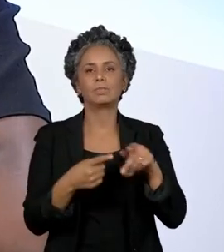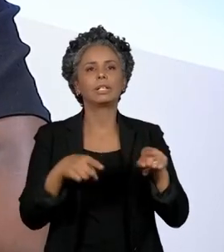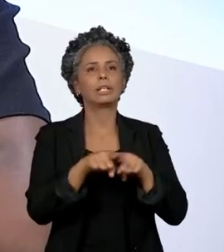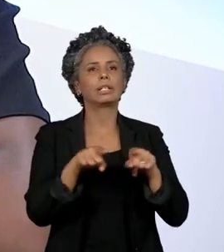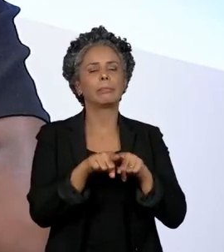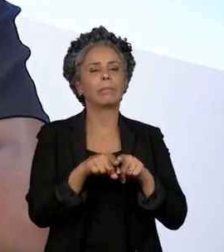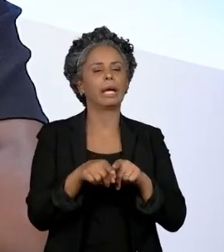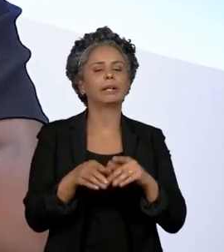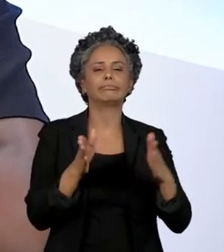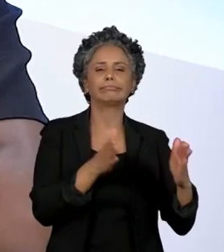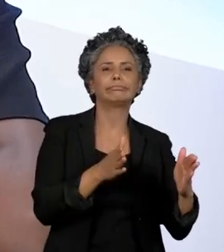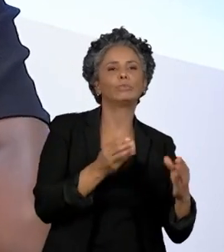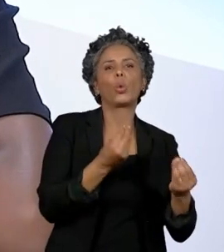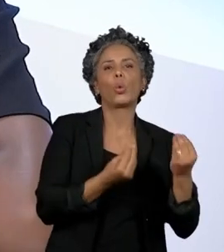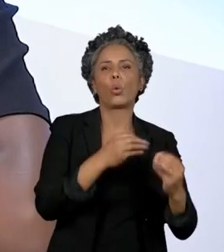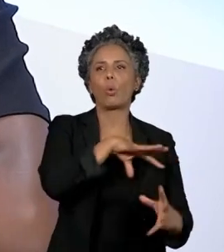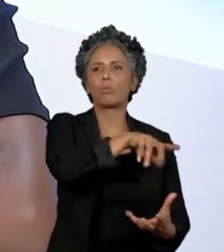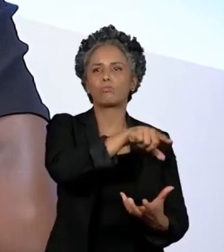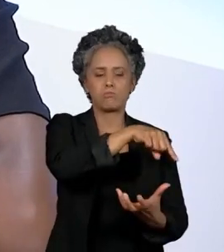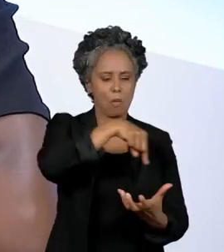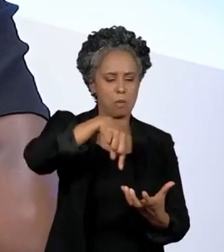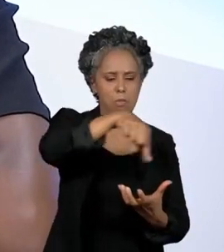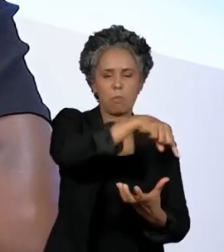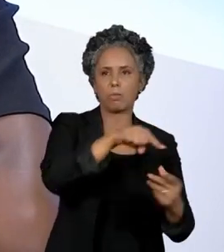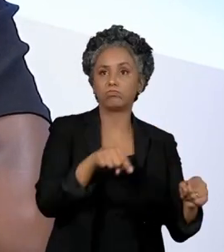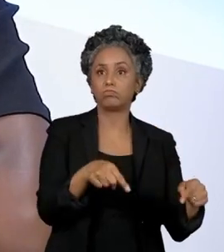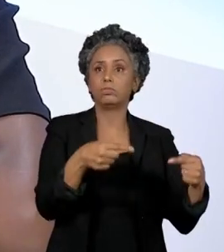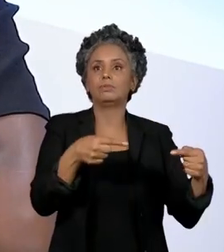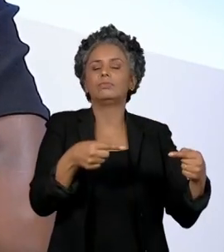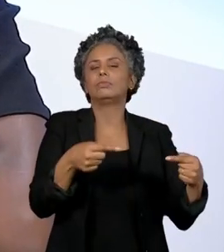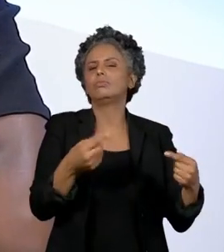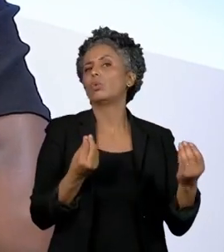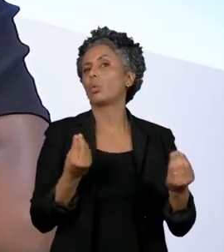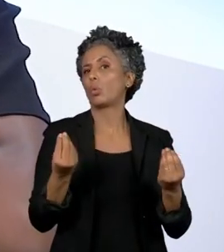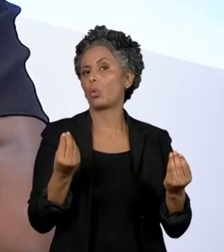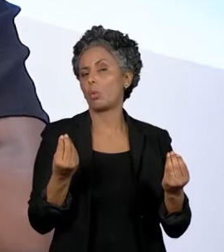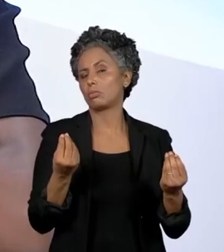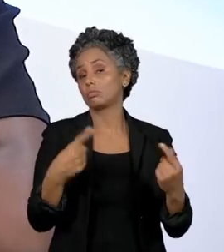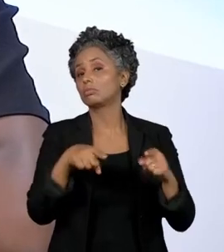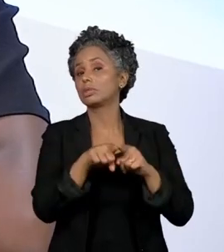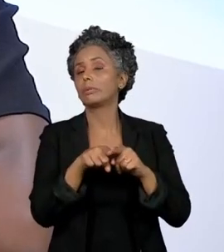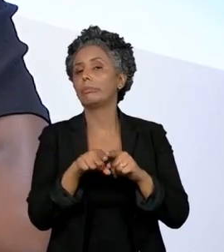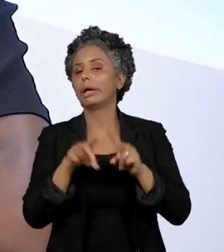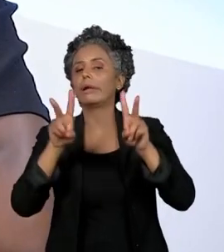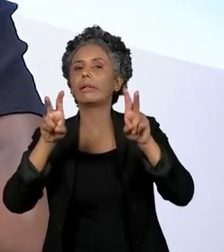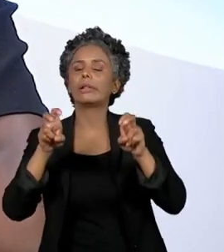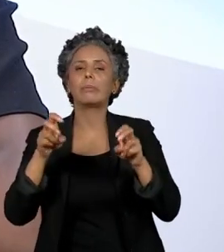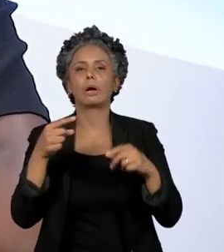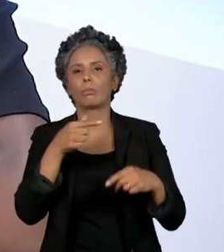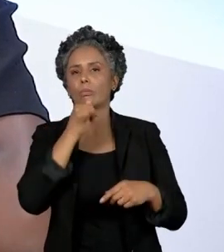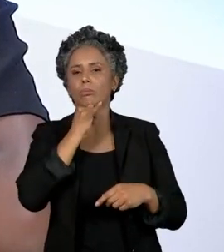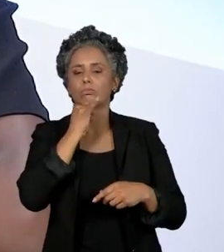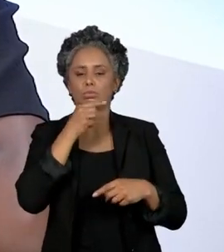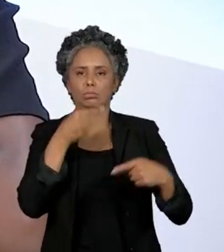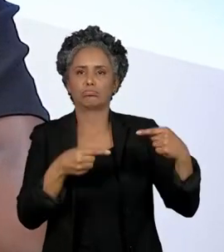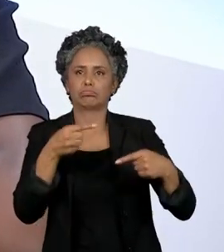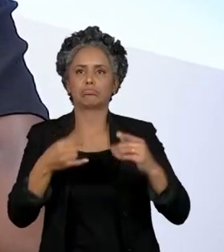global challenges? Also, if you could also associate this a little to the issue of discussions about tax systems.